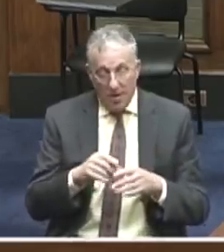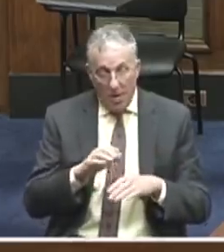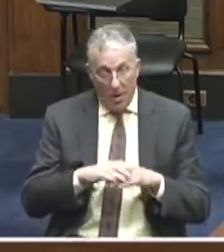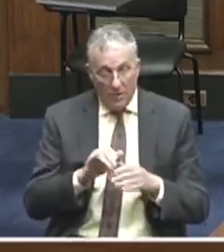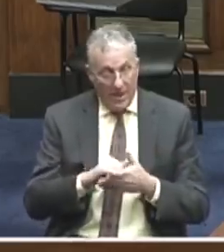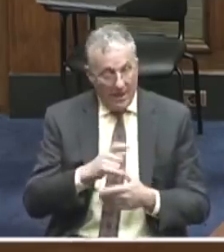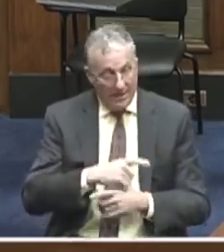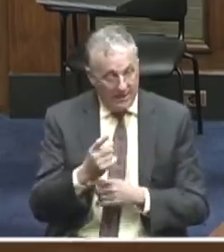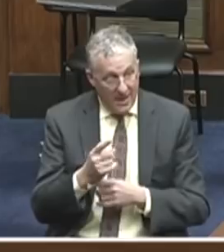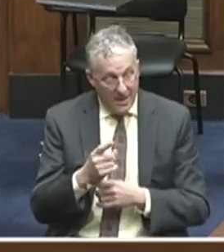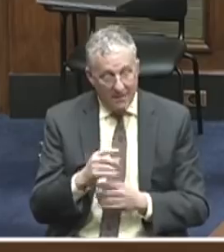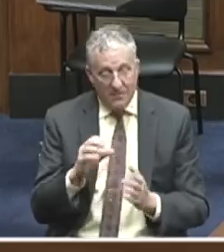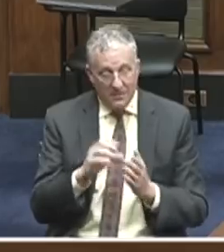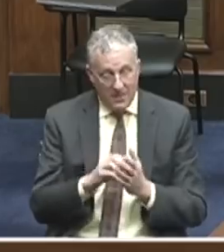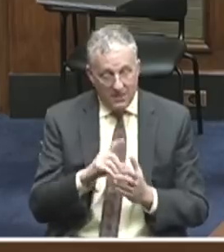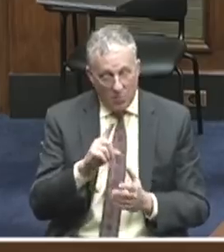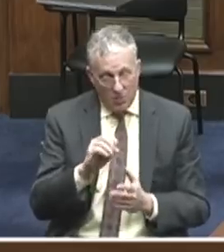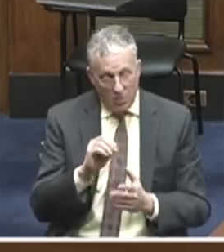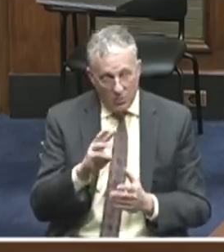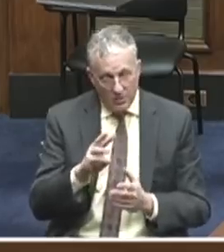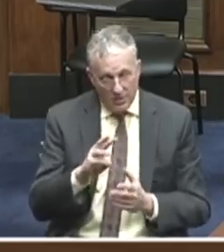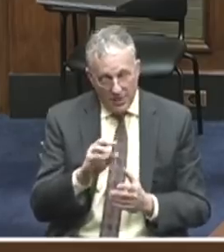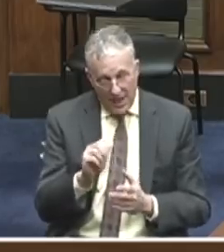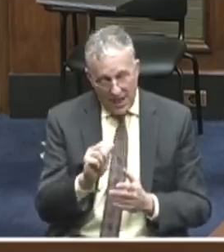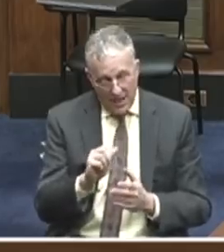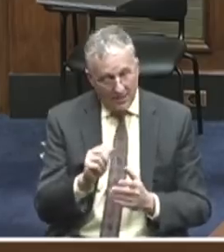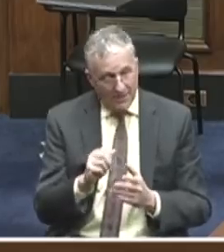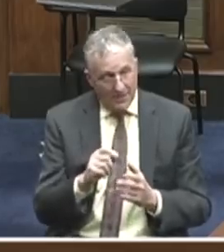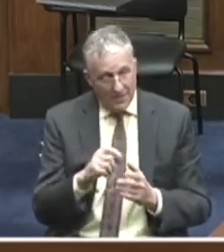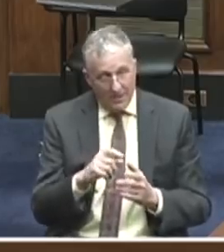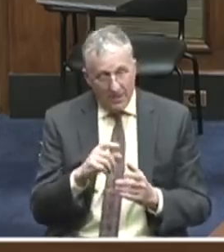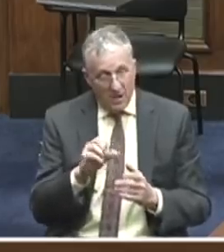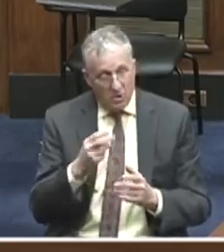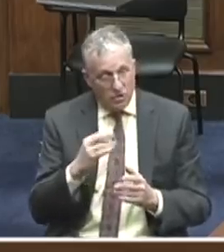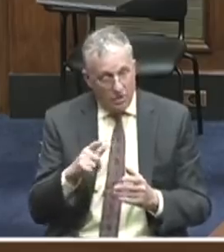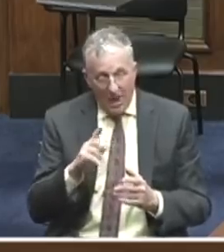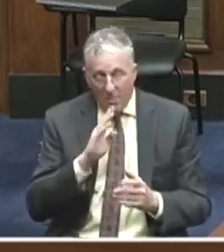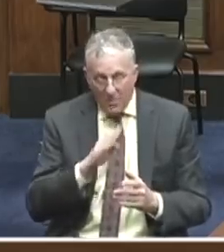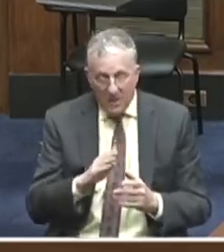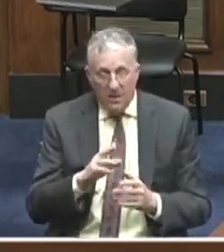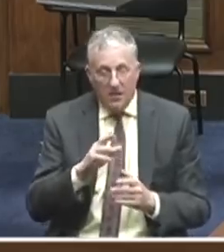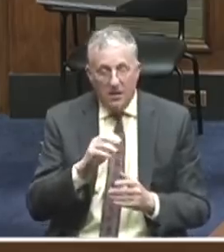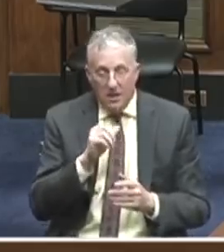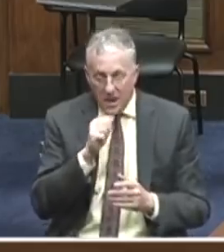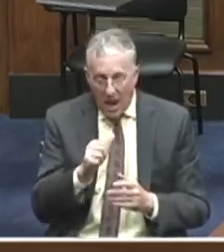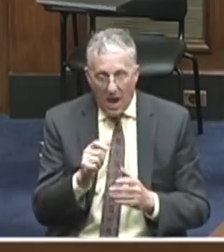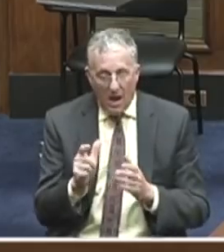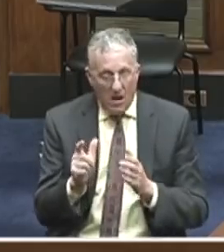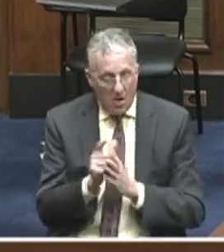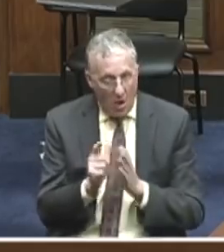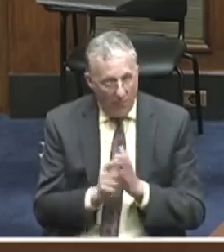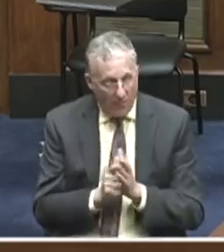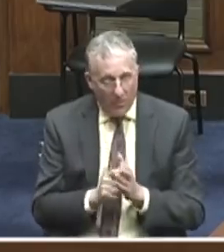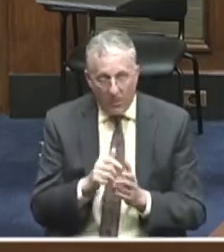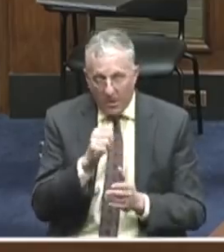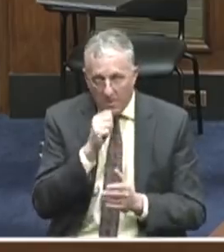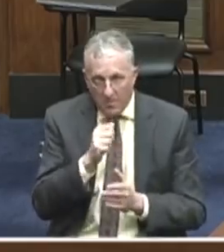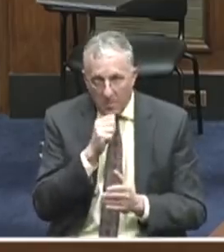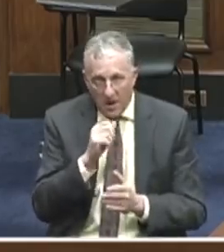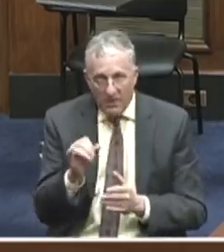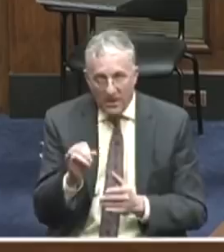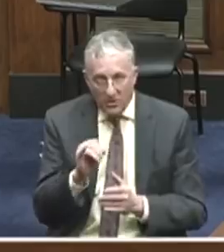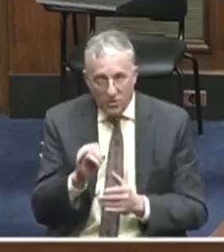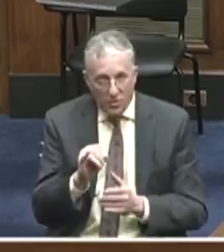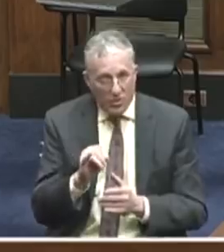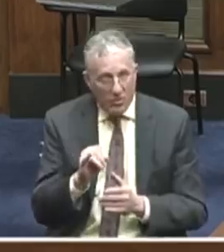as in Section 106A, it shall be unlawful for a private insurer